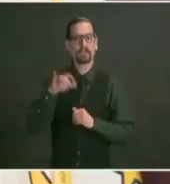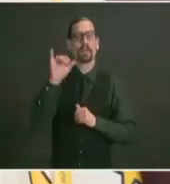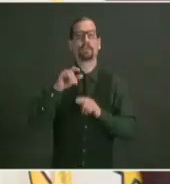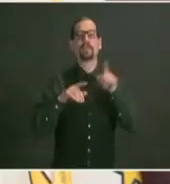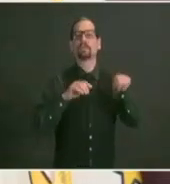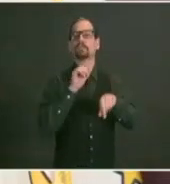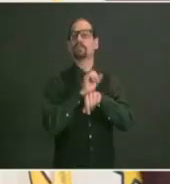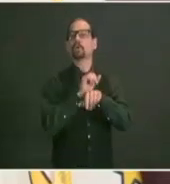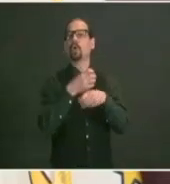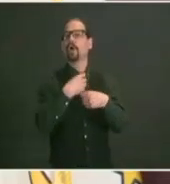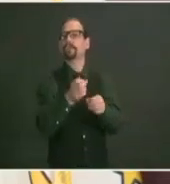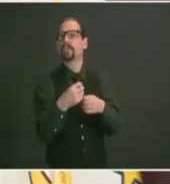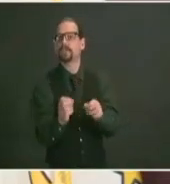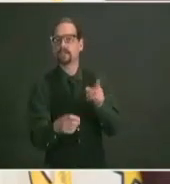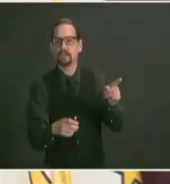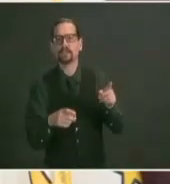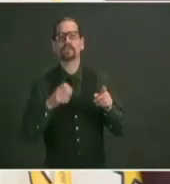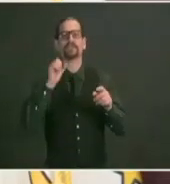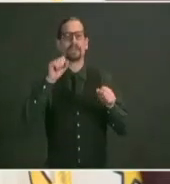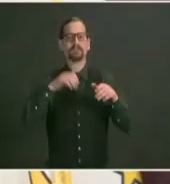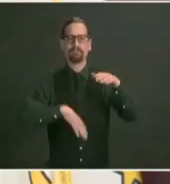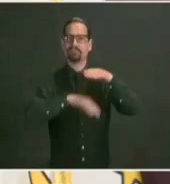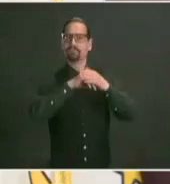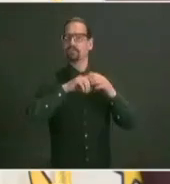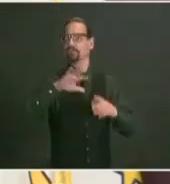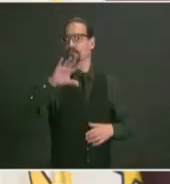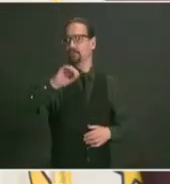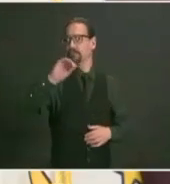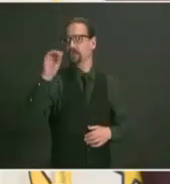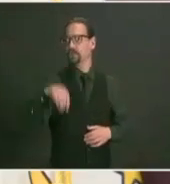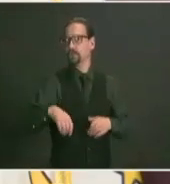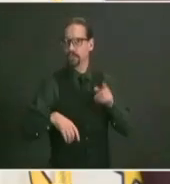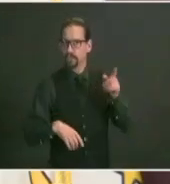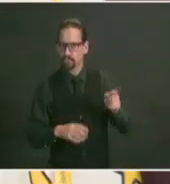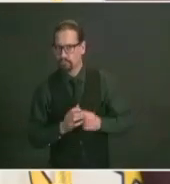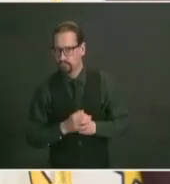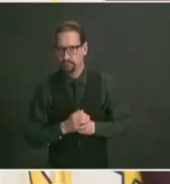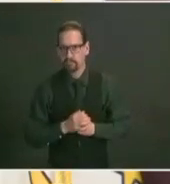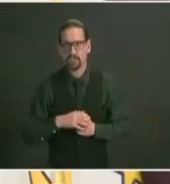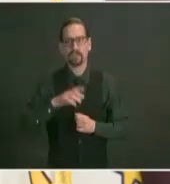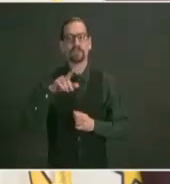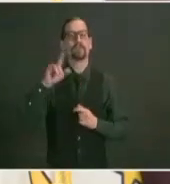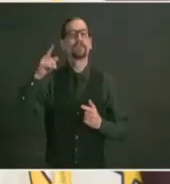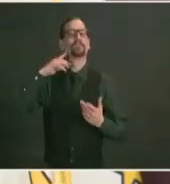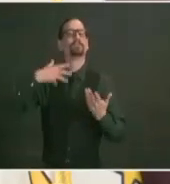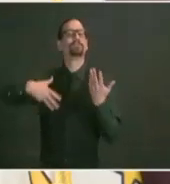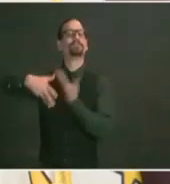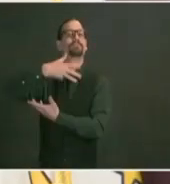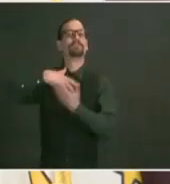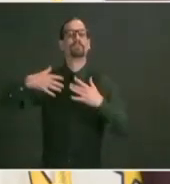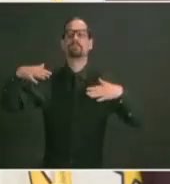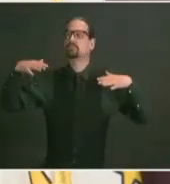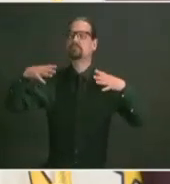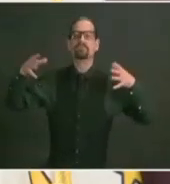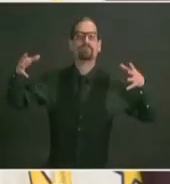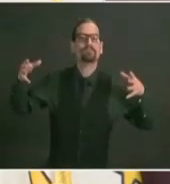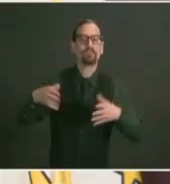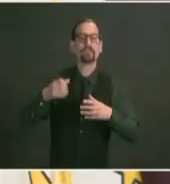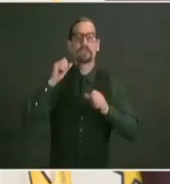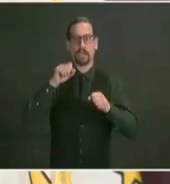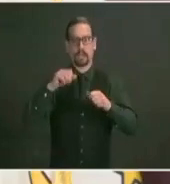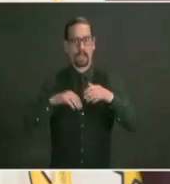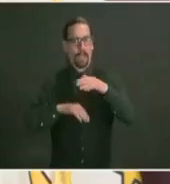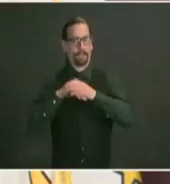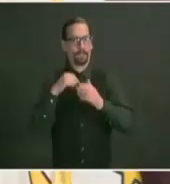capacity and finally social gatherings can be up to 15 people indoors and